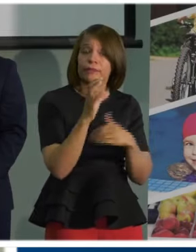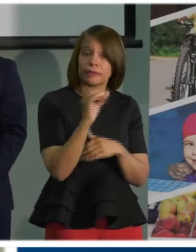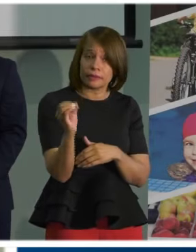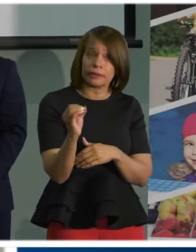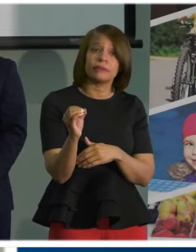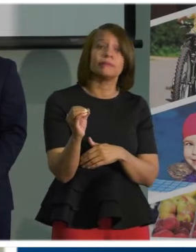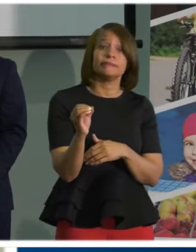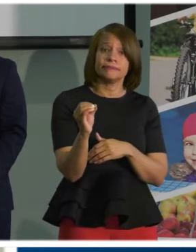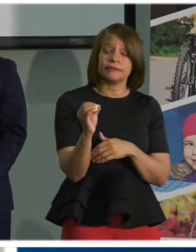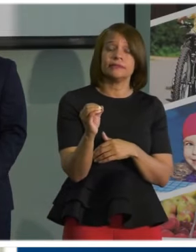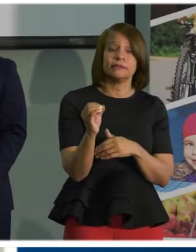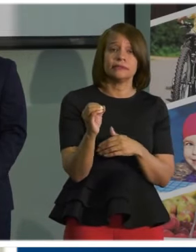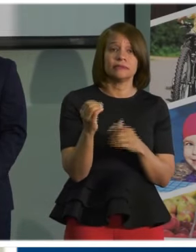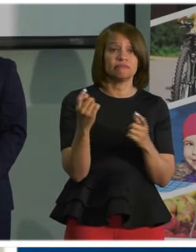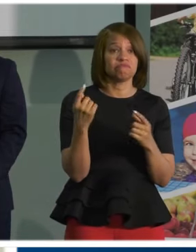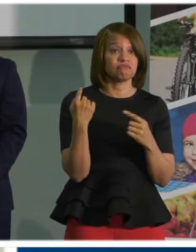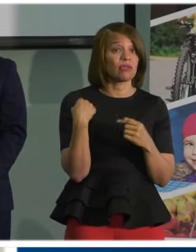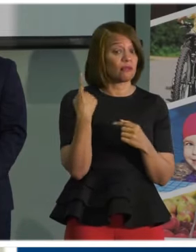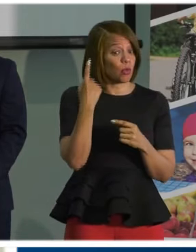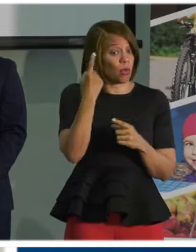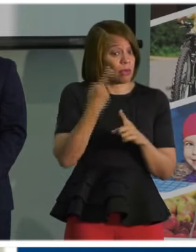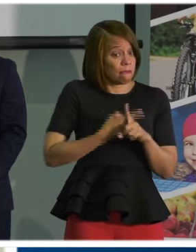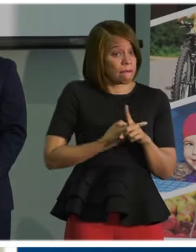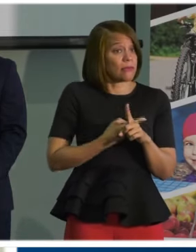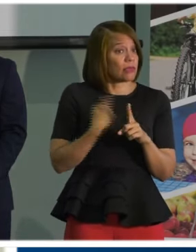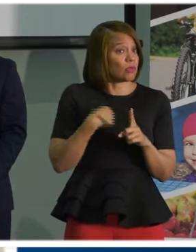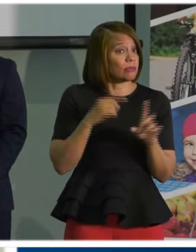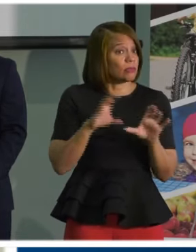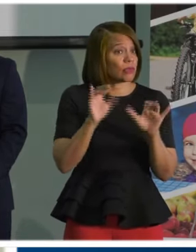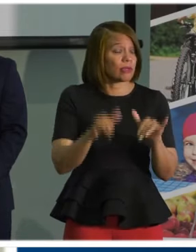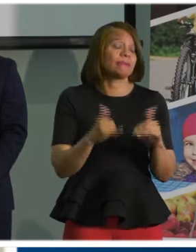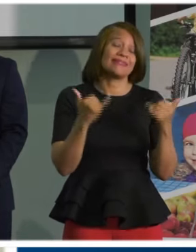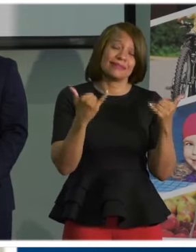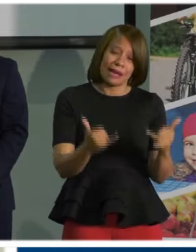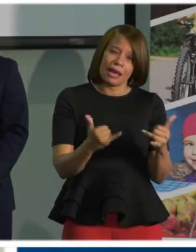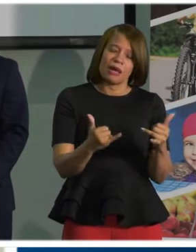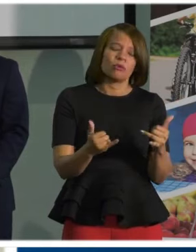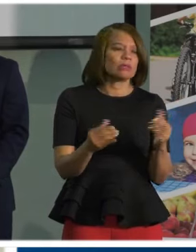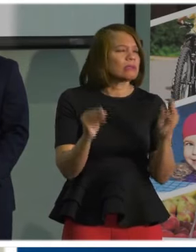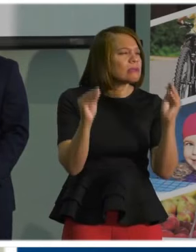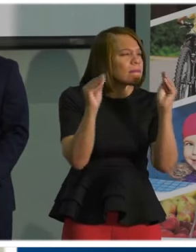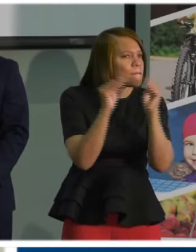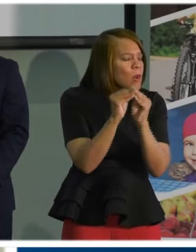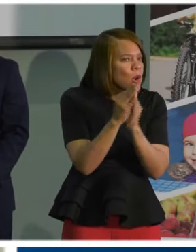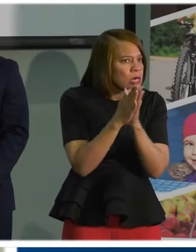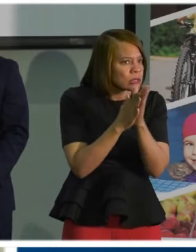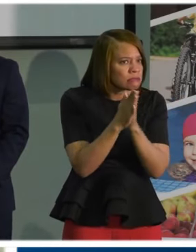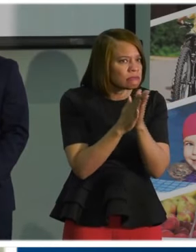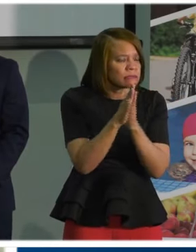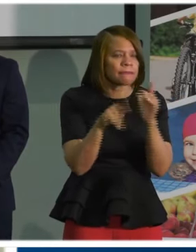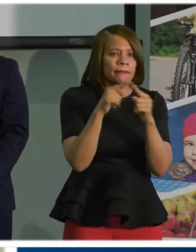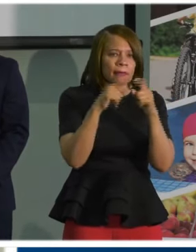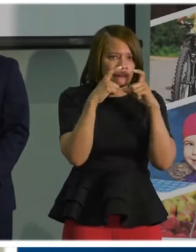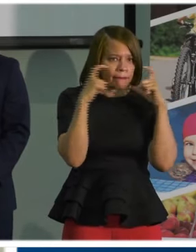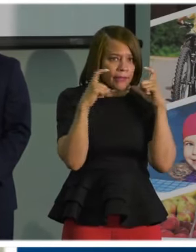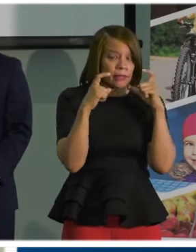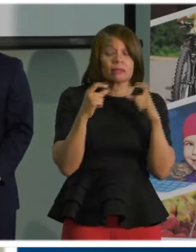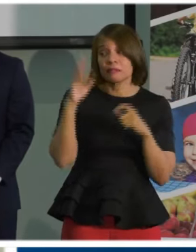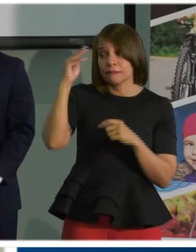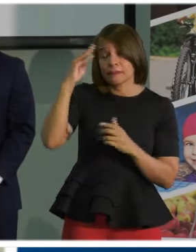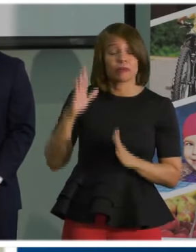for the last month. It is now time that we even get more aggressive. And, Mayor, we appreciate your leadership.